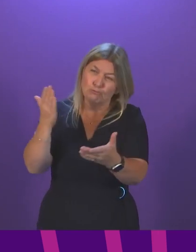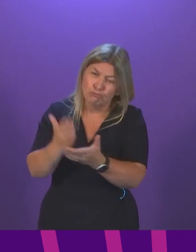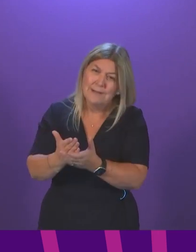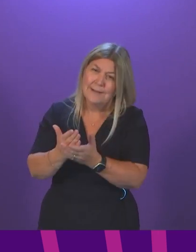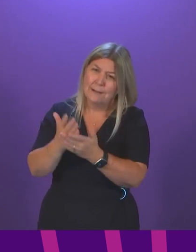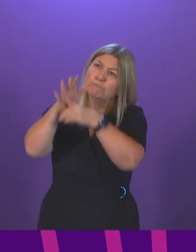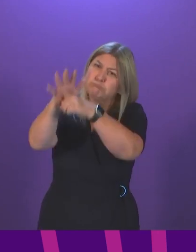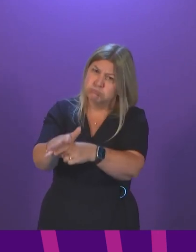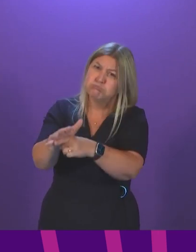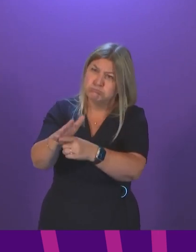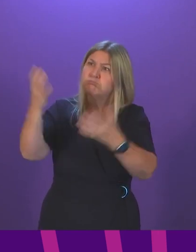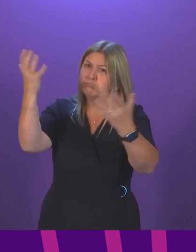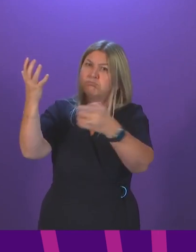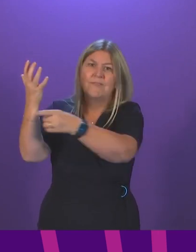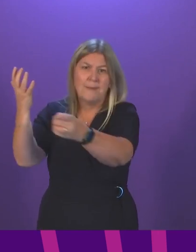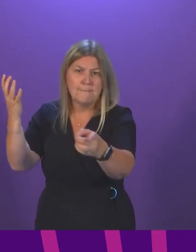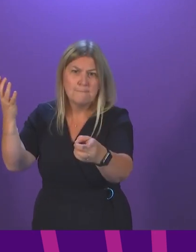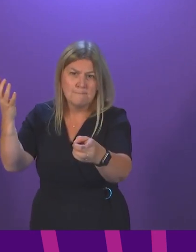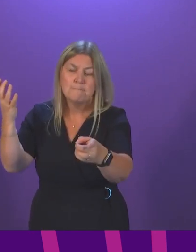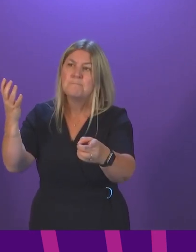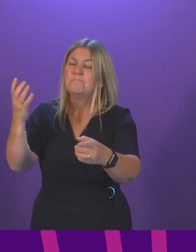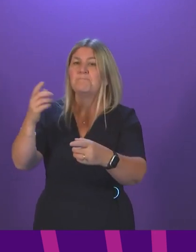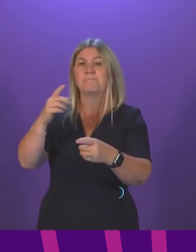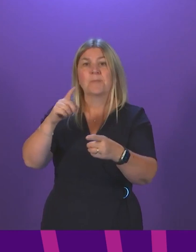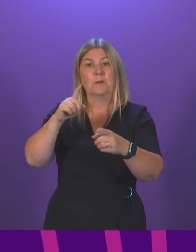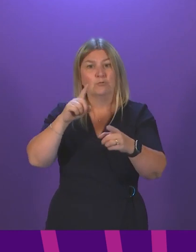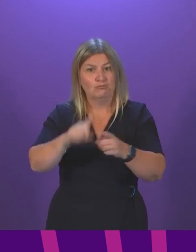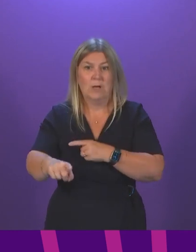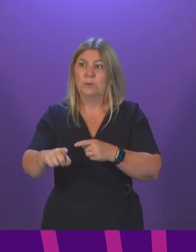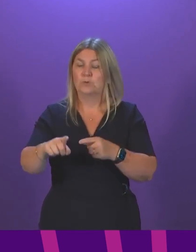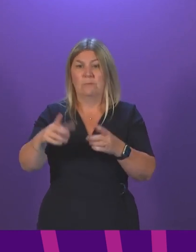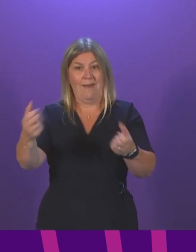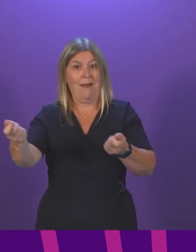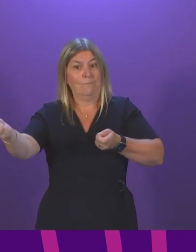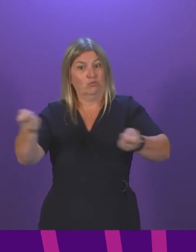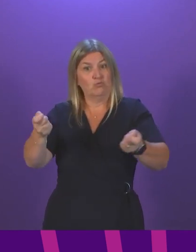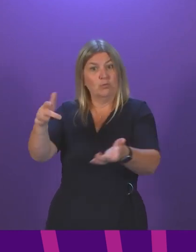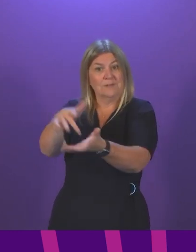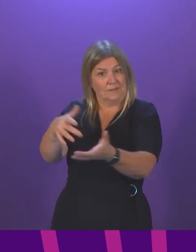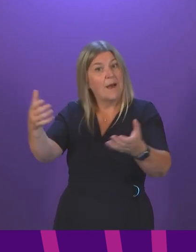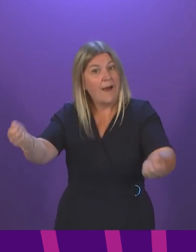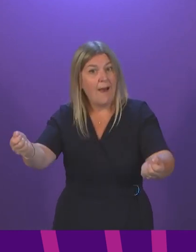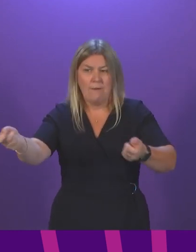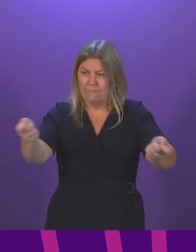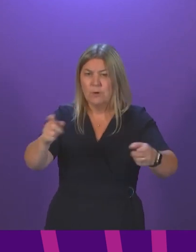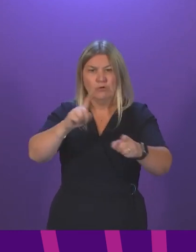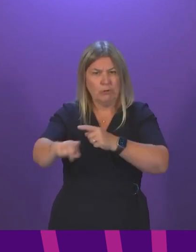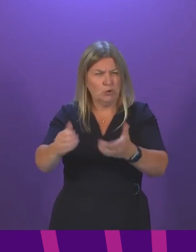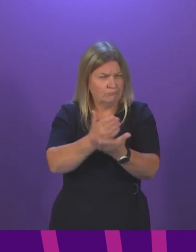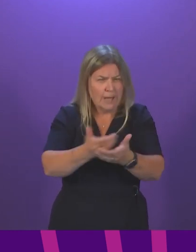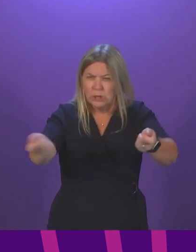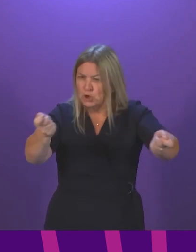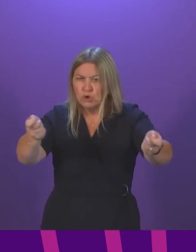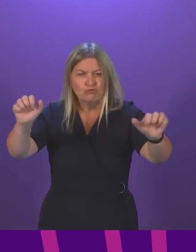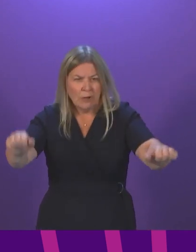level of escalation. It is, for example, deploying a national command and control centre as part of that to better utilise resources